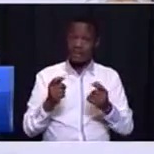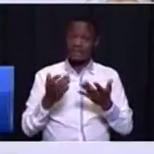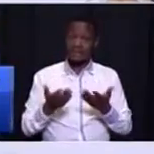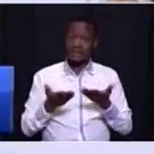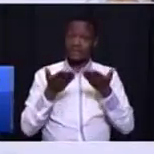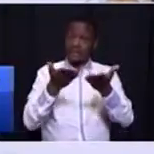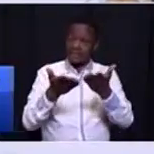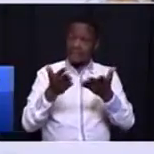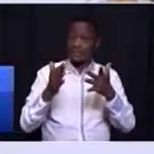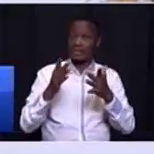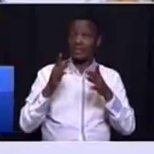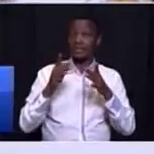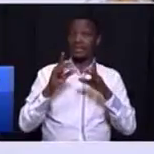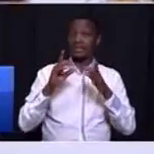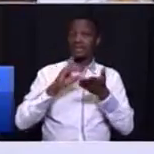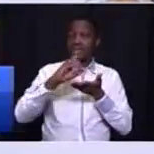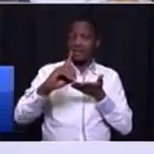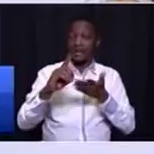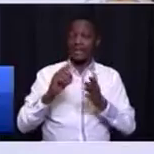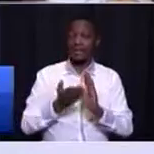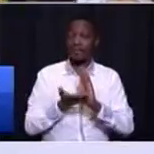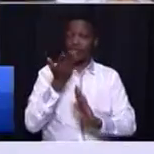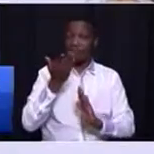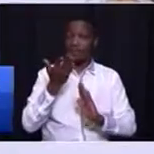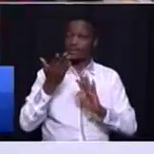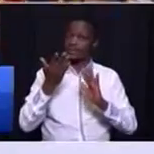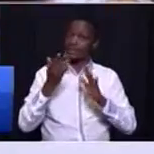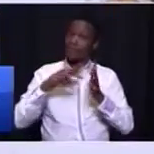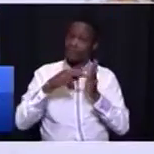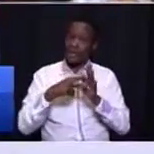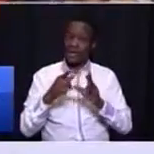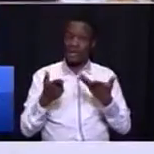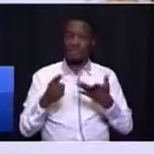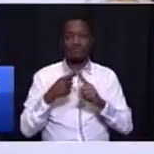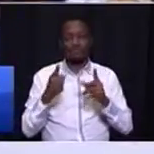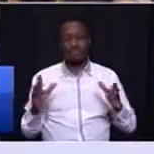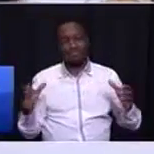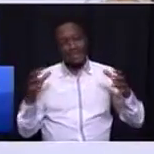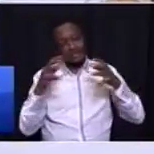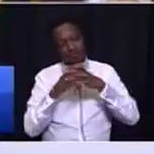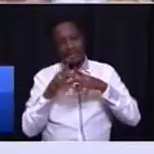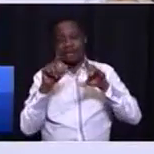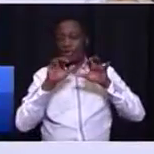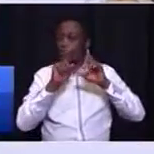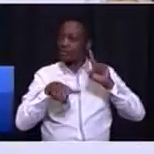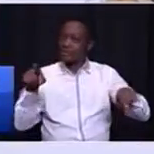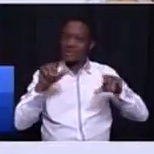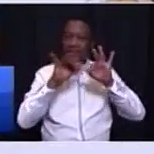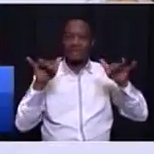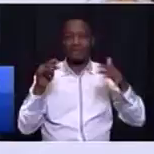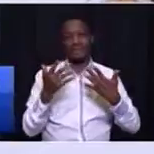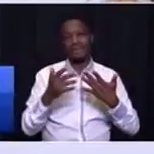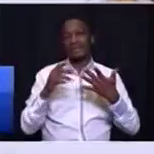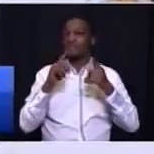improvement plan to optimize and bring together all these different public transport services